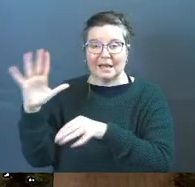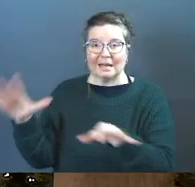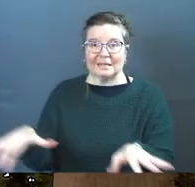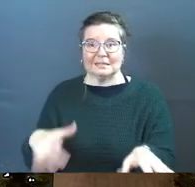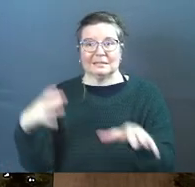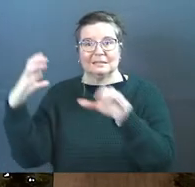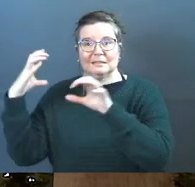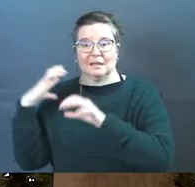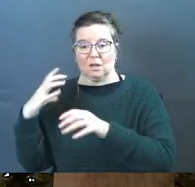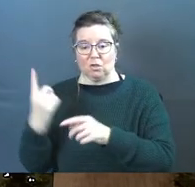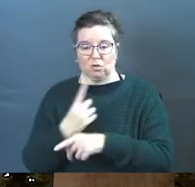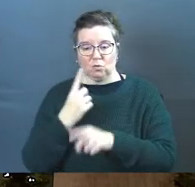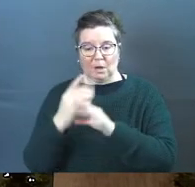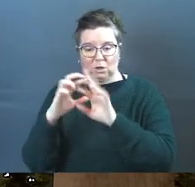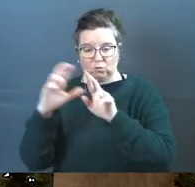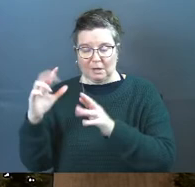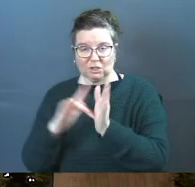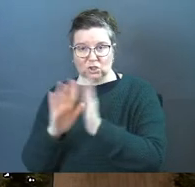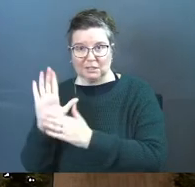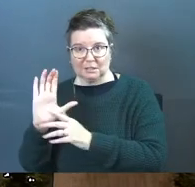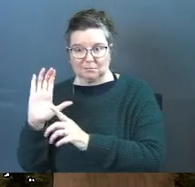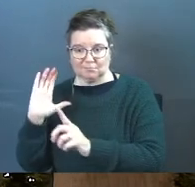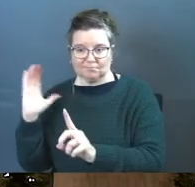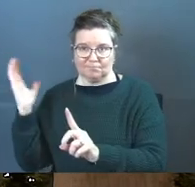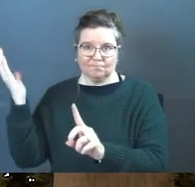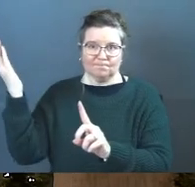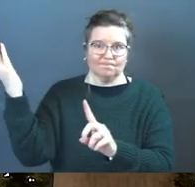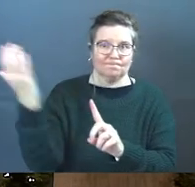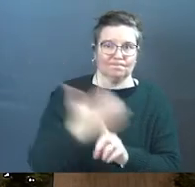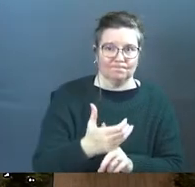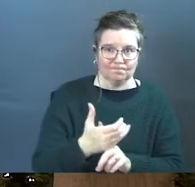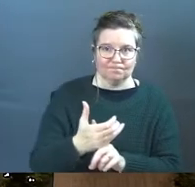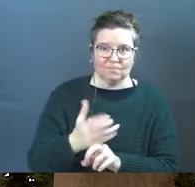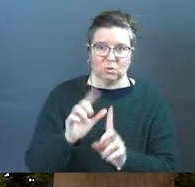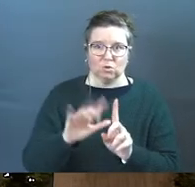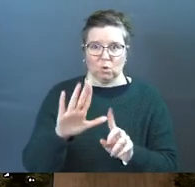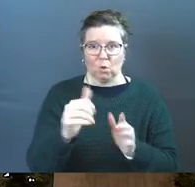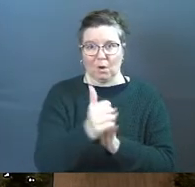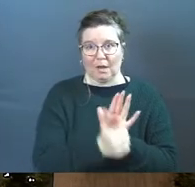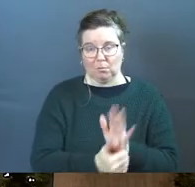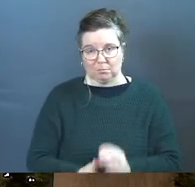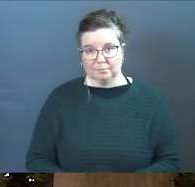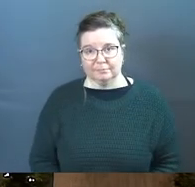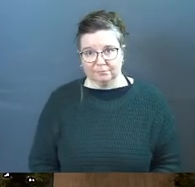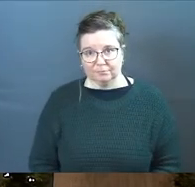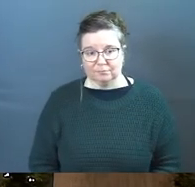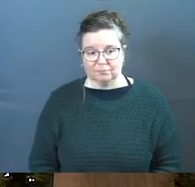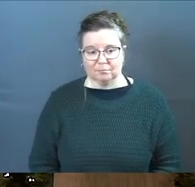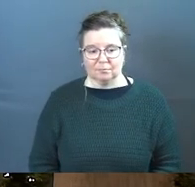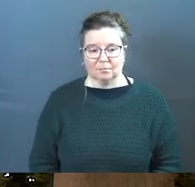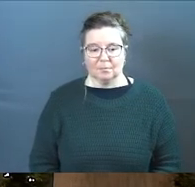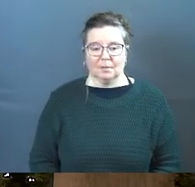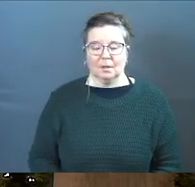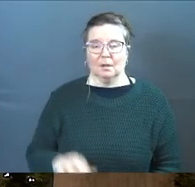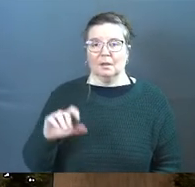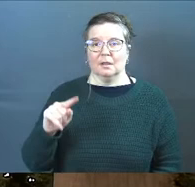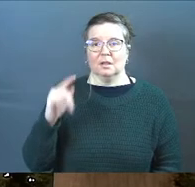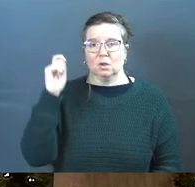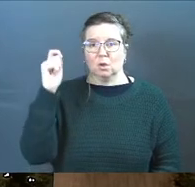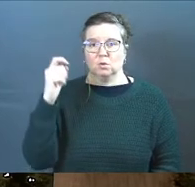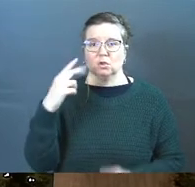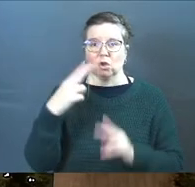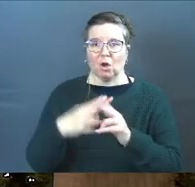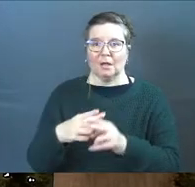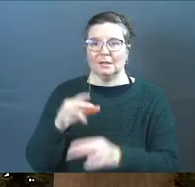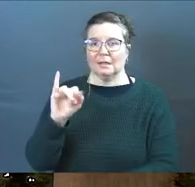takes the righteous resume of Jesus Christ and transfers it to your account theologians call that imputed